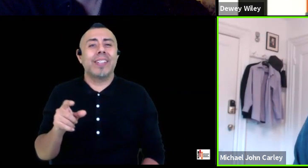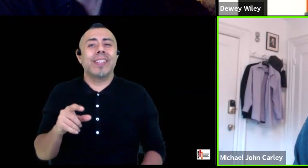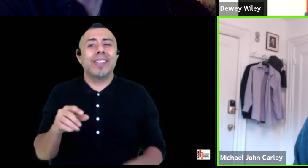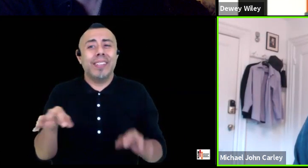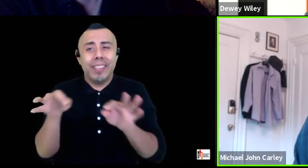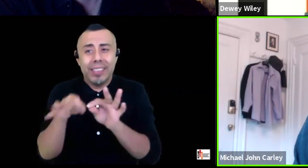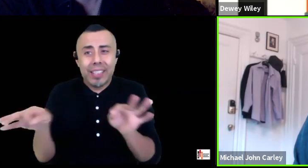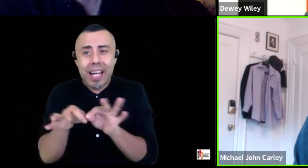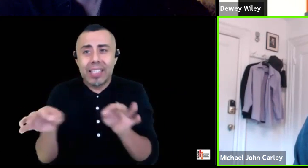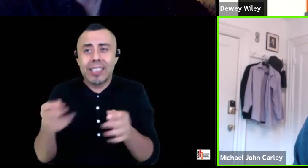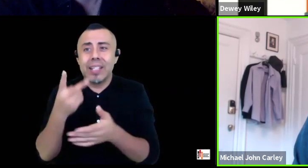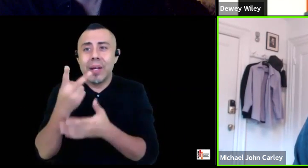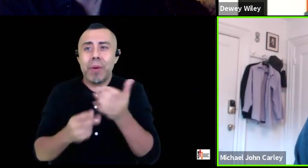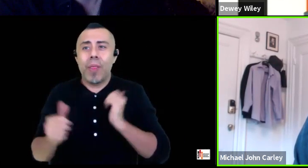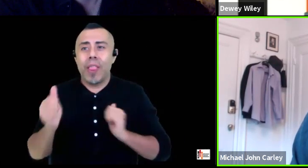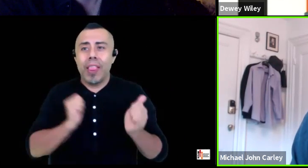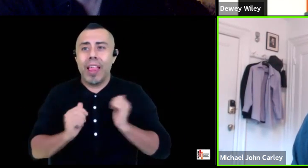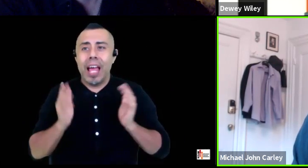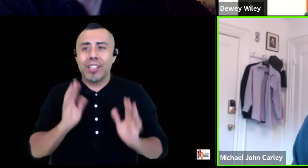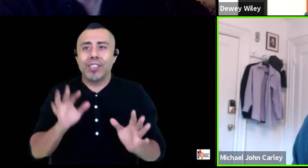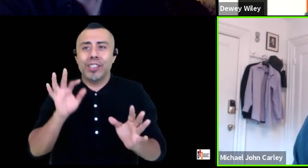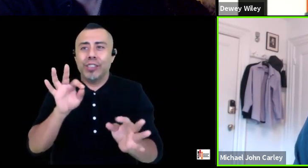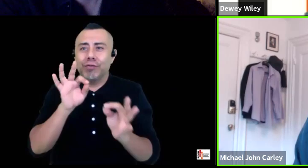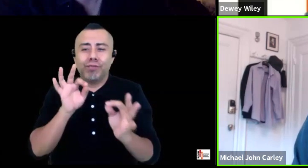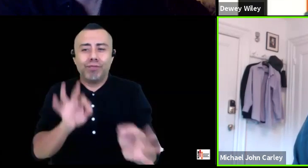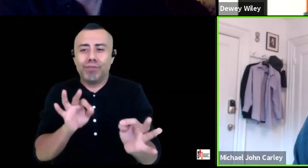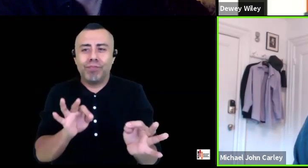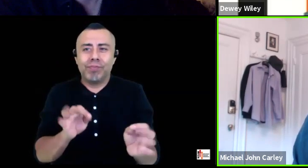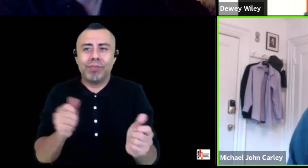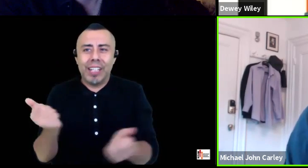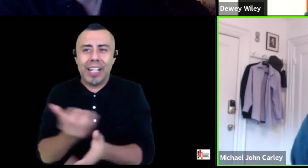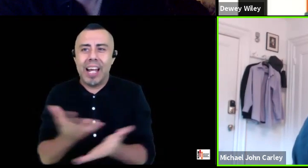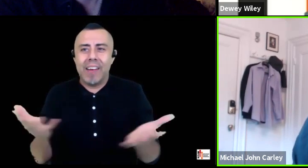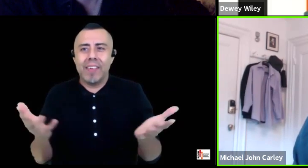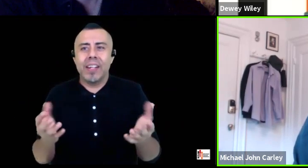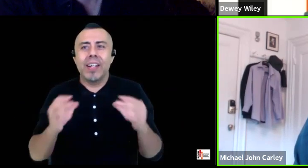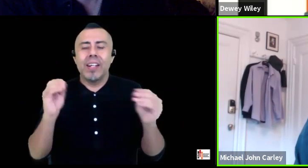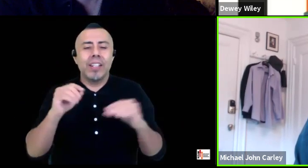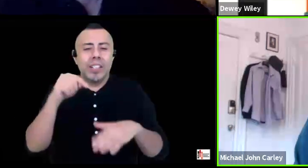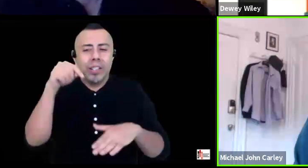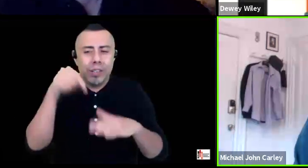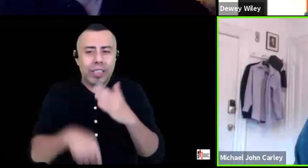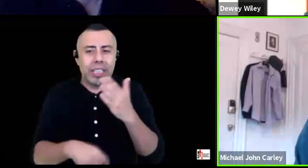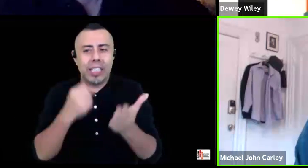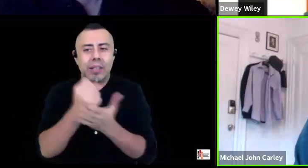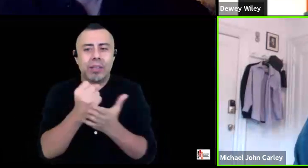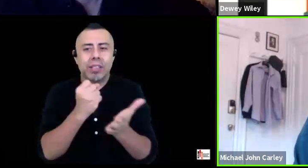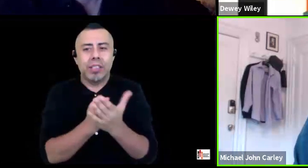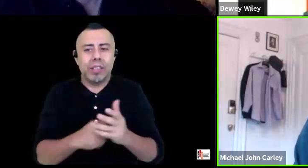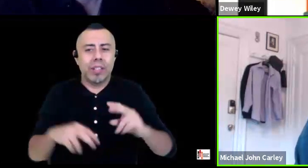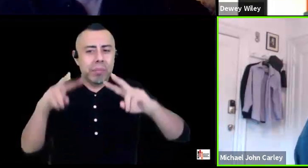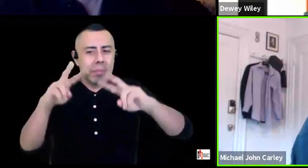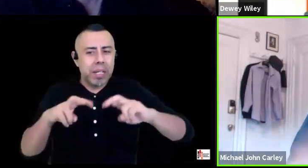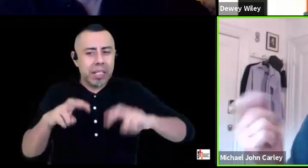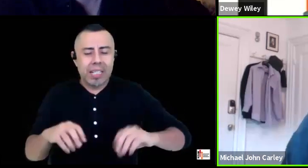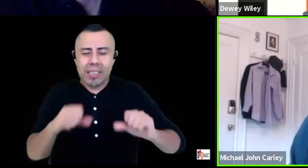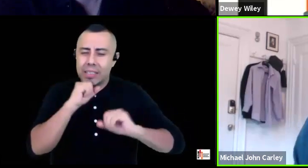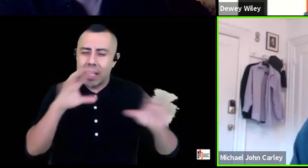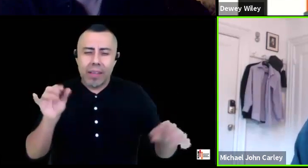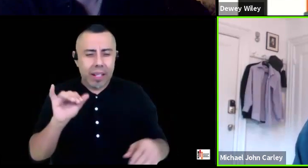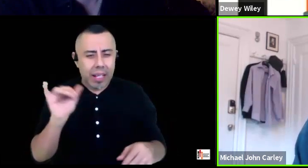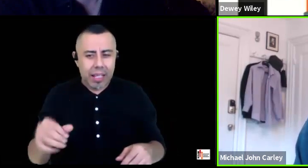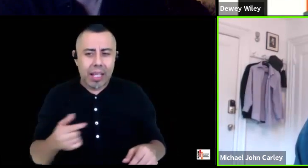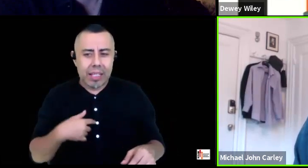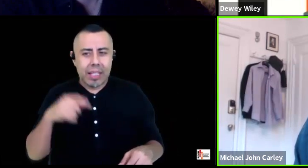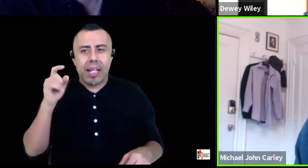just just nailed everything there's no script deep script analysis or anything like that that i had to you know like wave